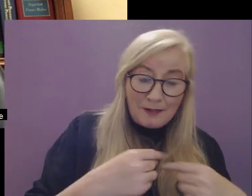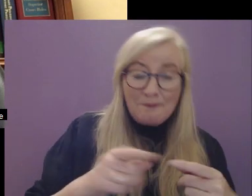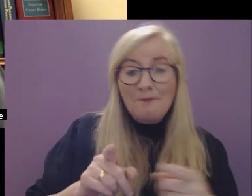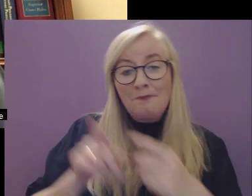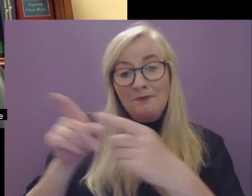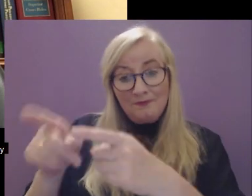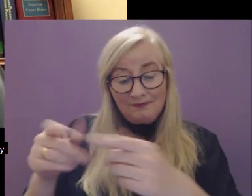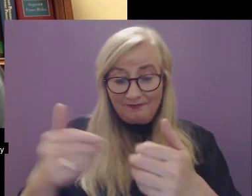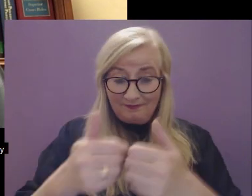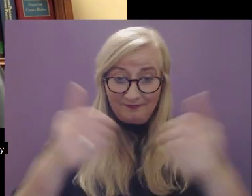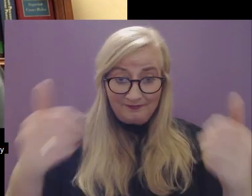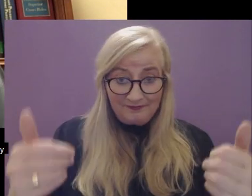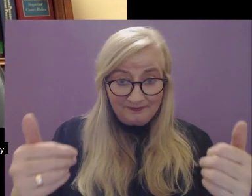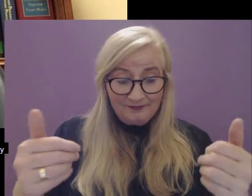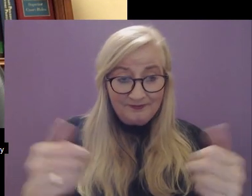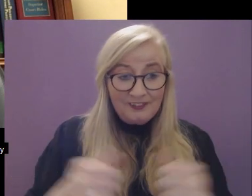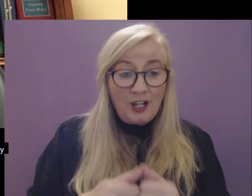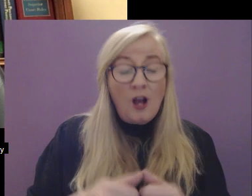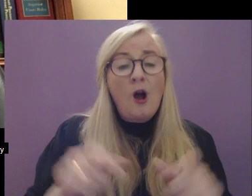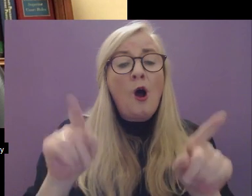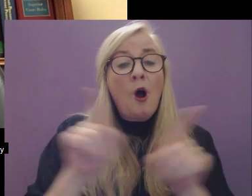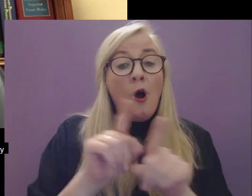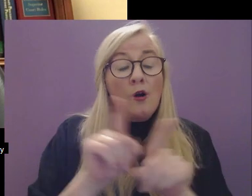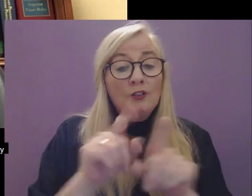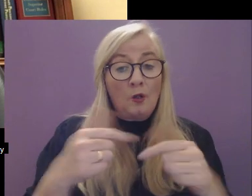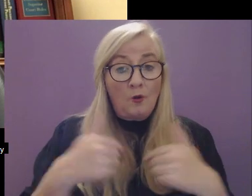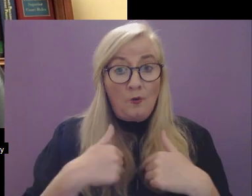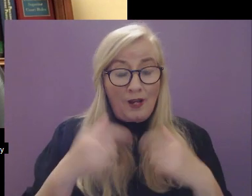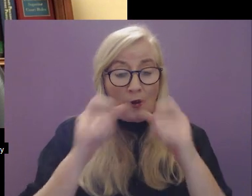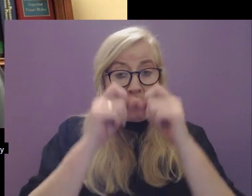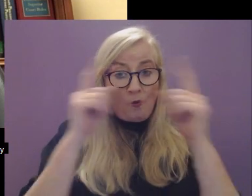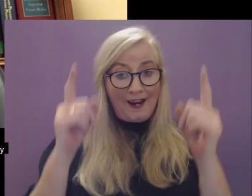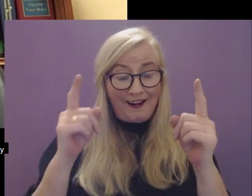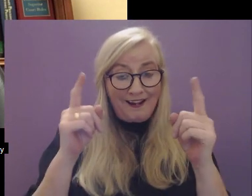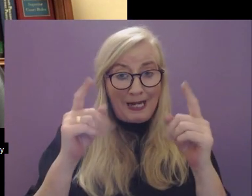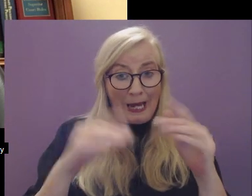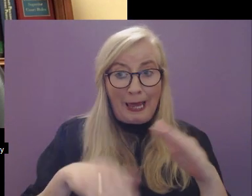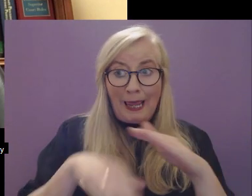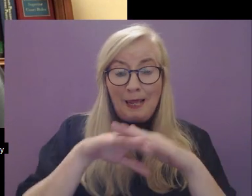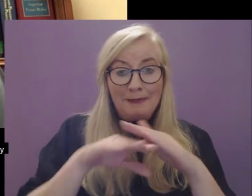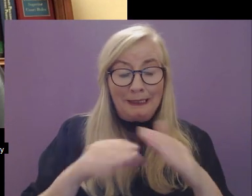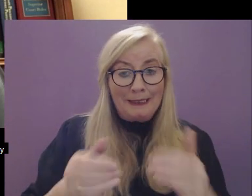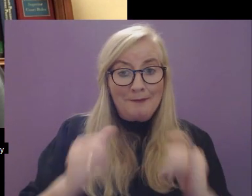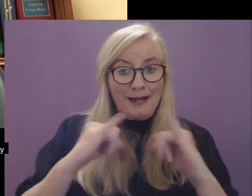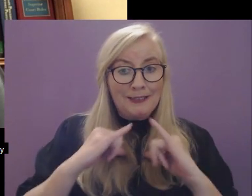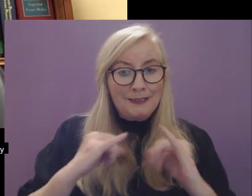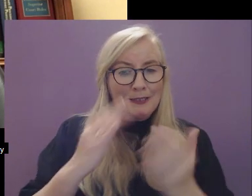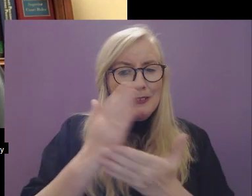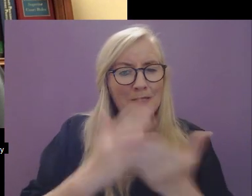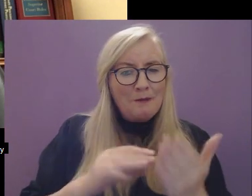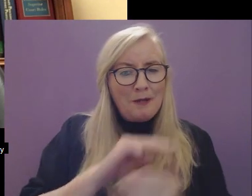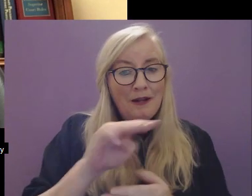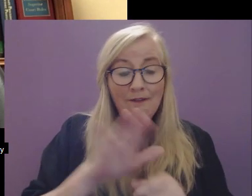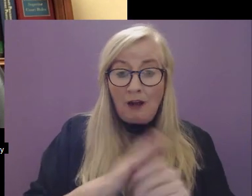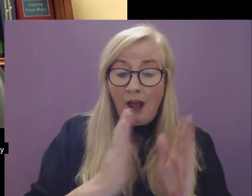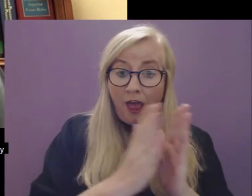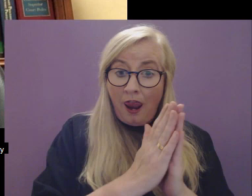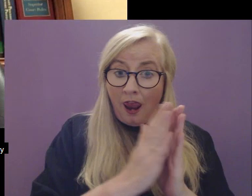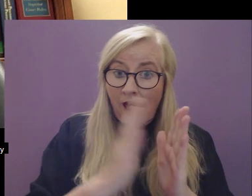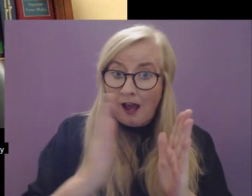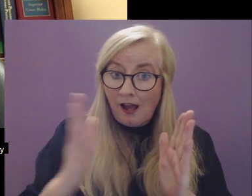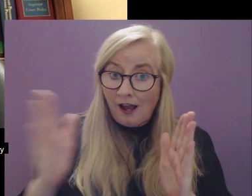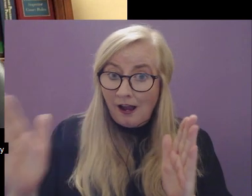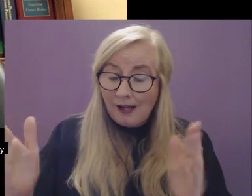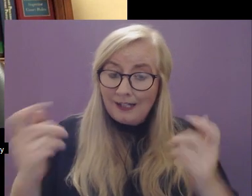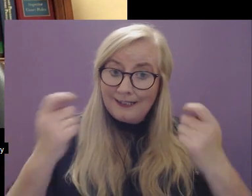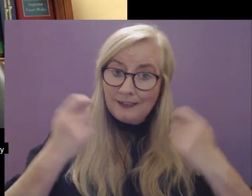facilities. Something which we are also aware of is the limited capacity that some people have for long and